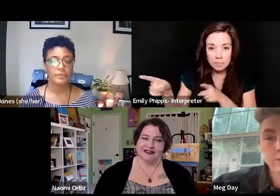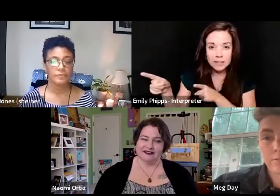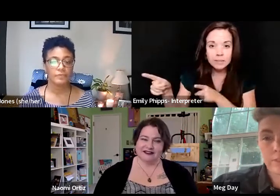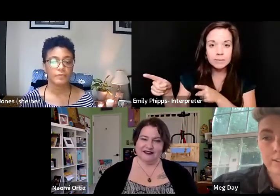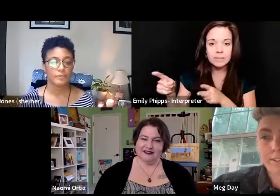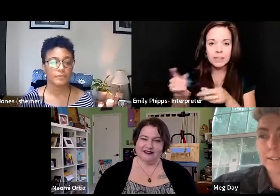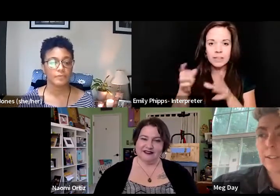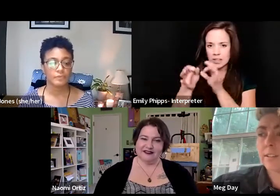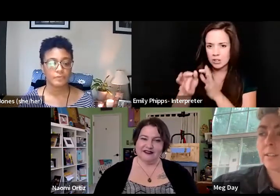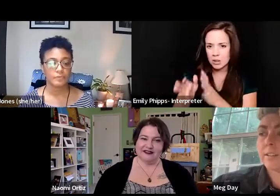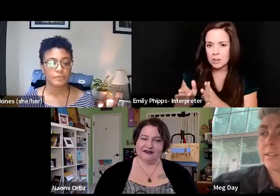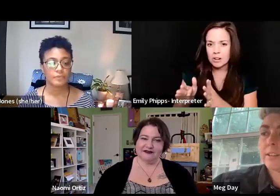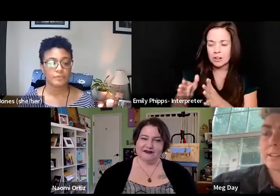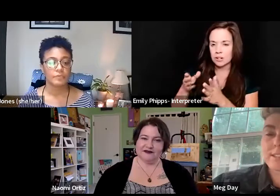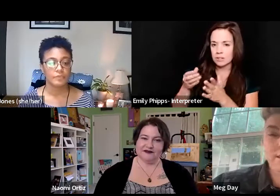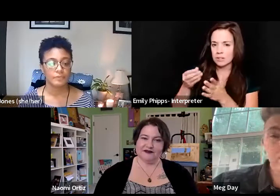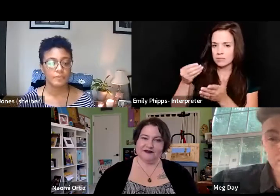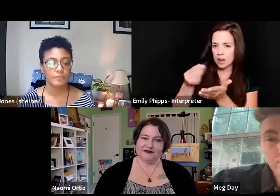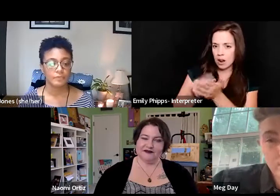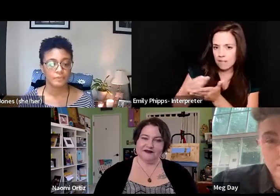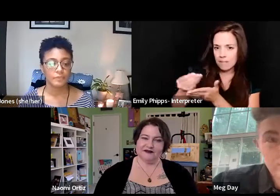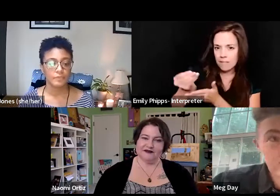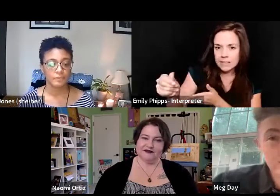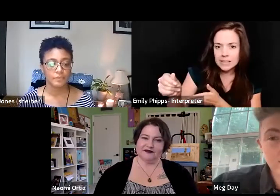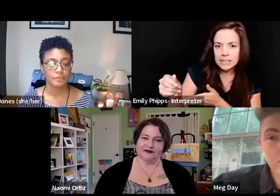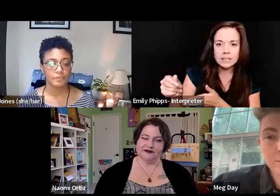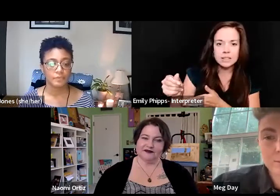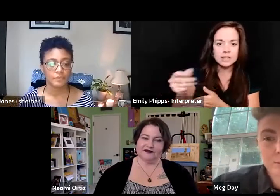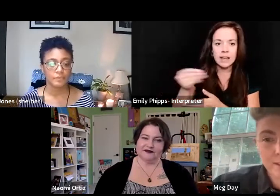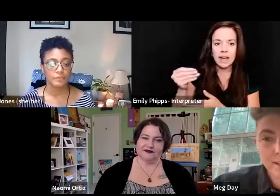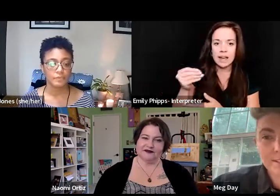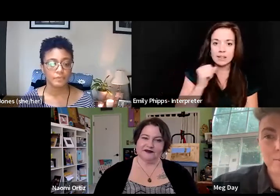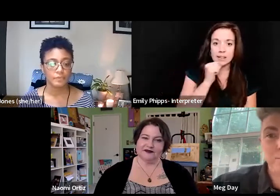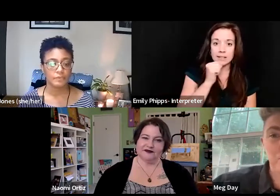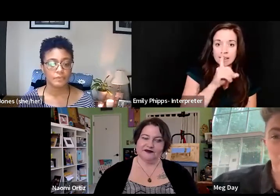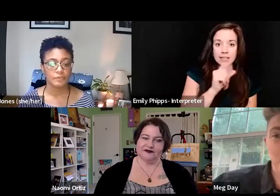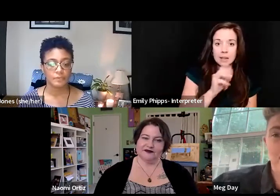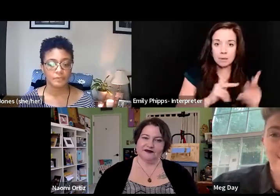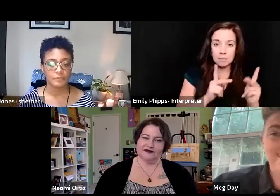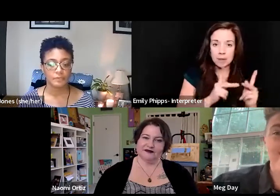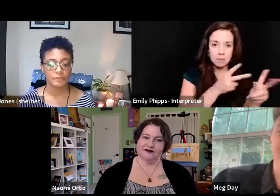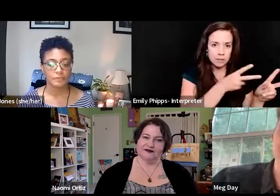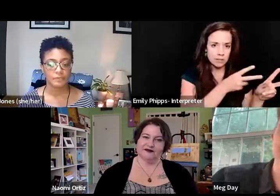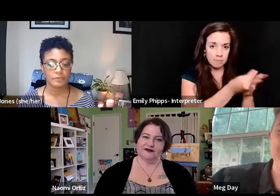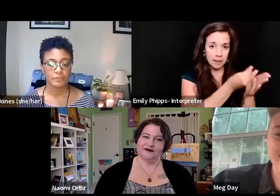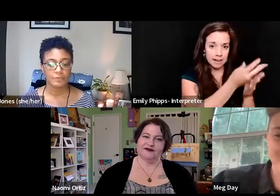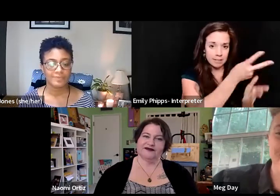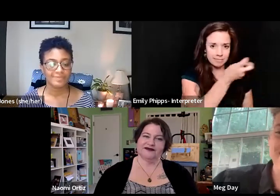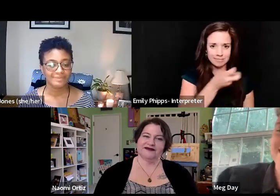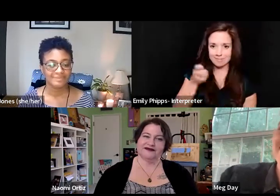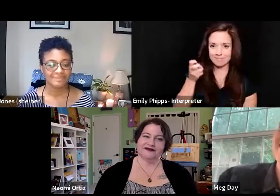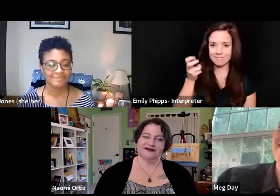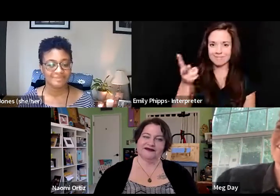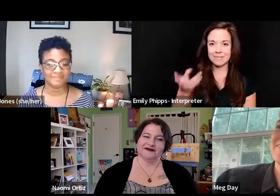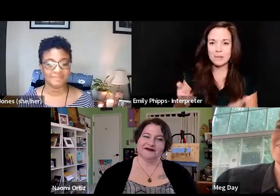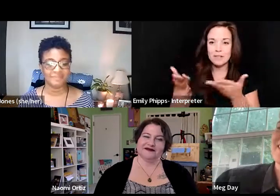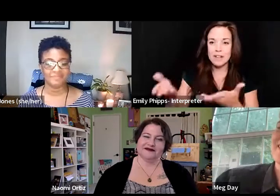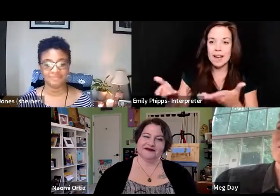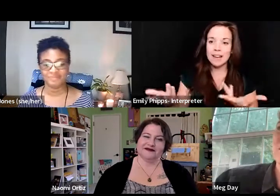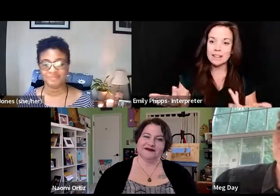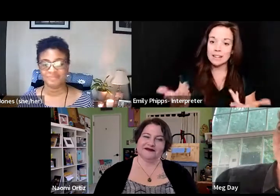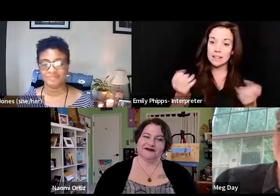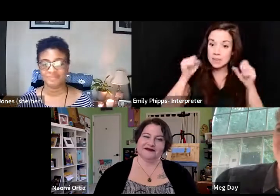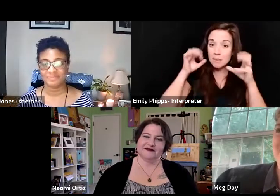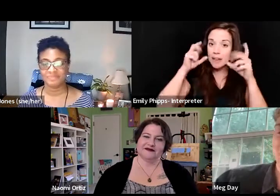interpreters are funded and they take, you know, non-disabled people's money to provide. And it's amazing. Um,